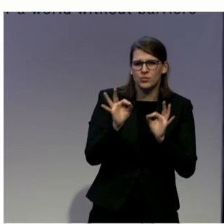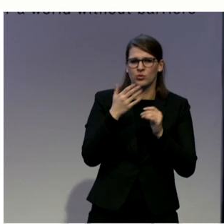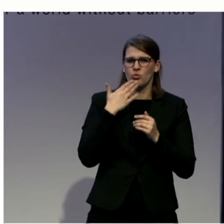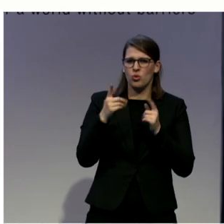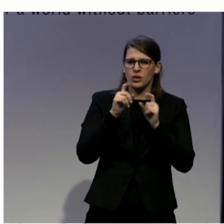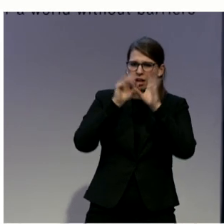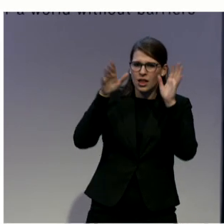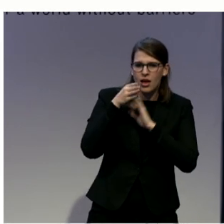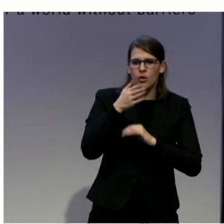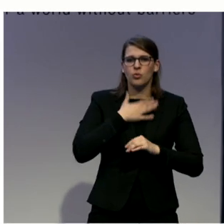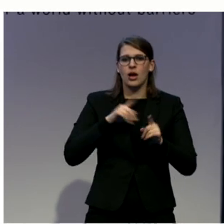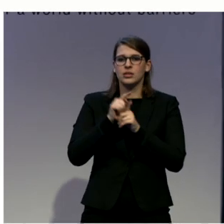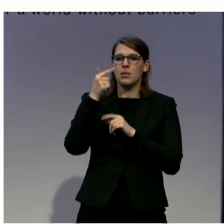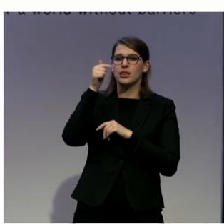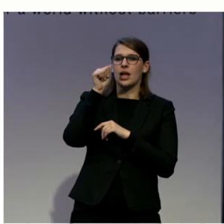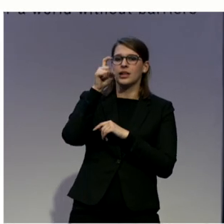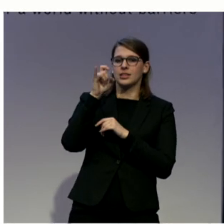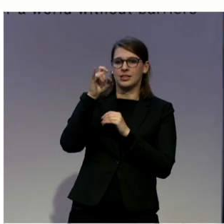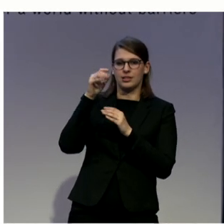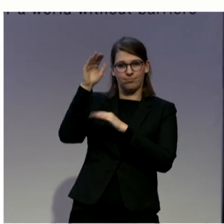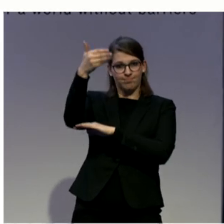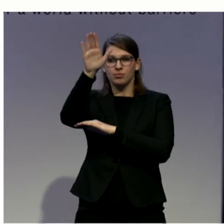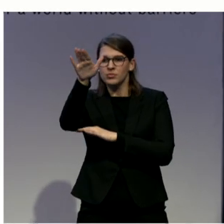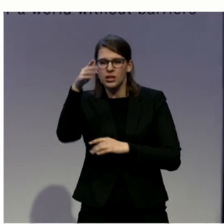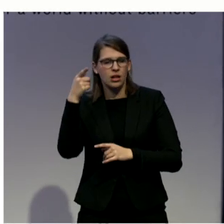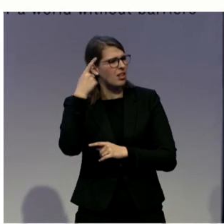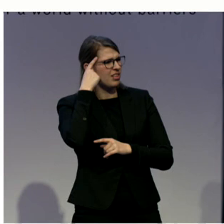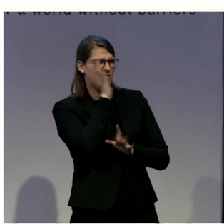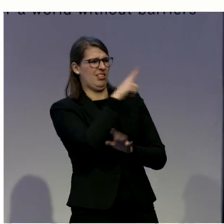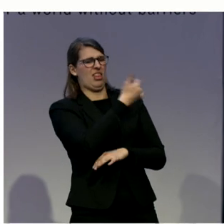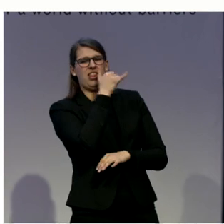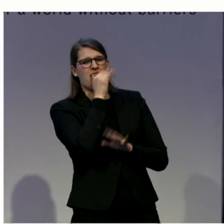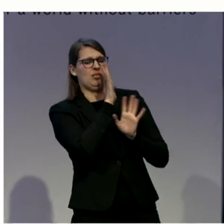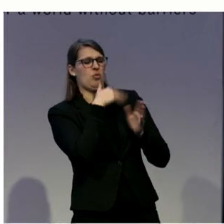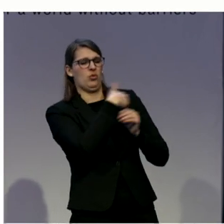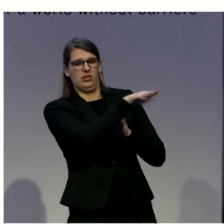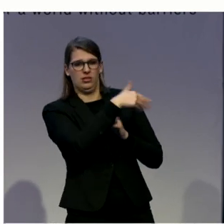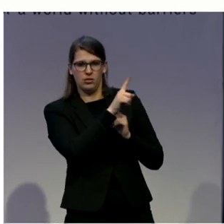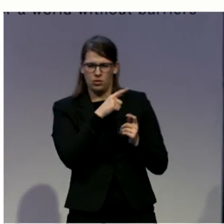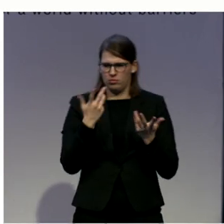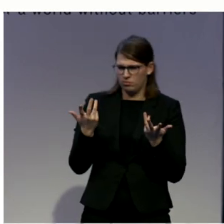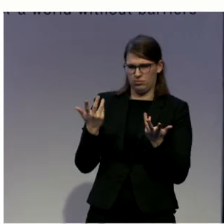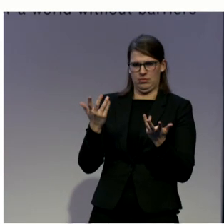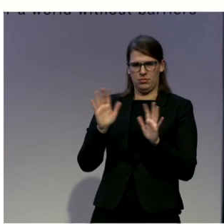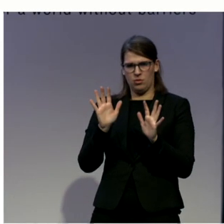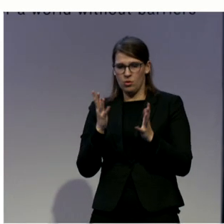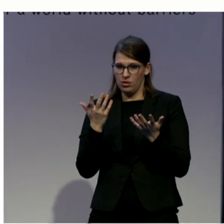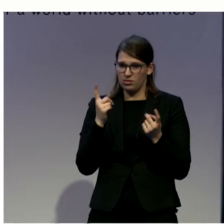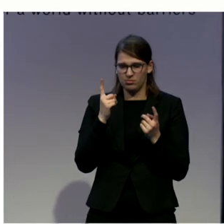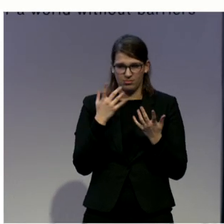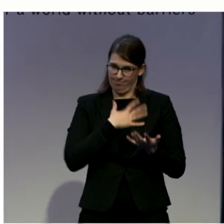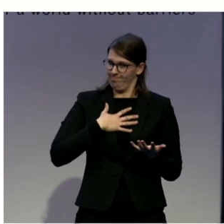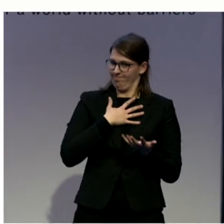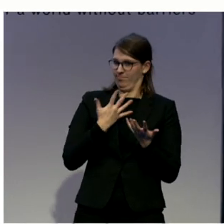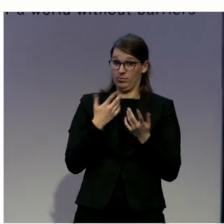carry them because they say they're drunk. That's appalling, but that happens to survivors in this day and